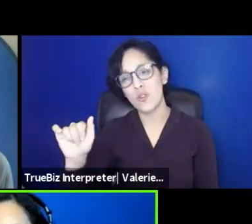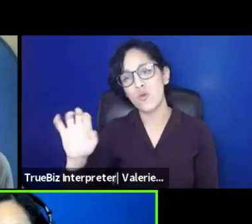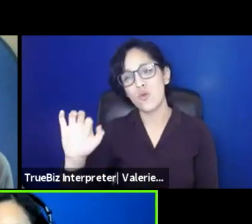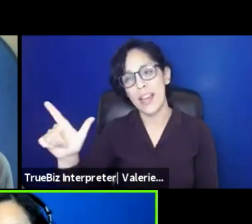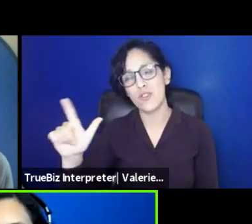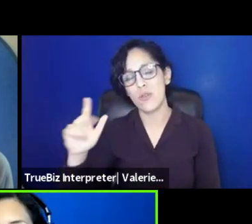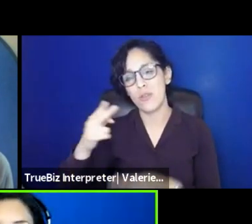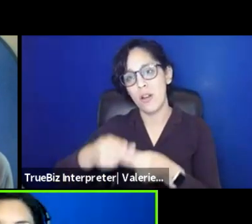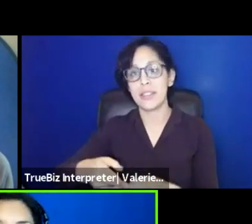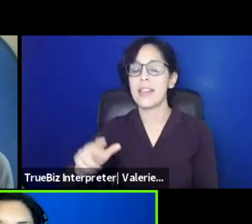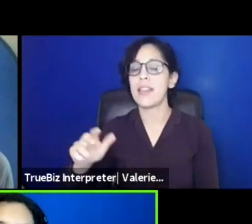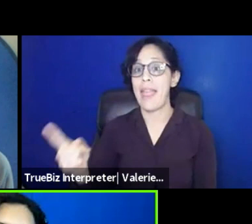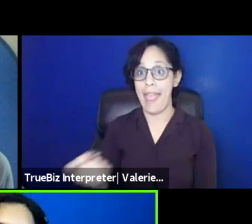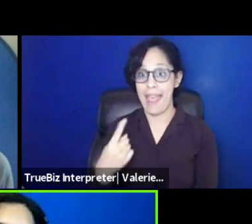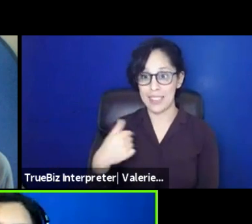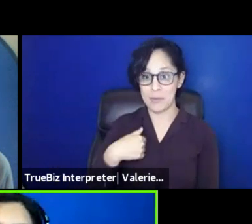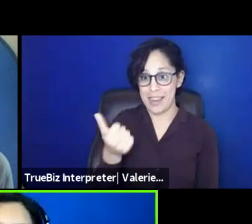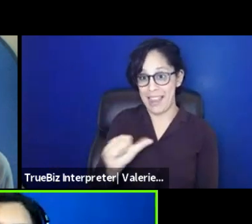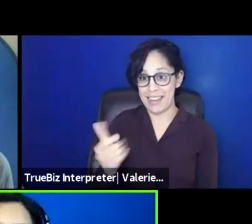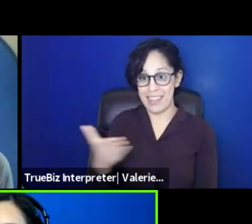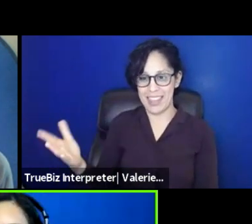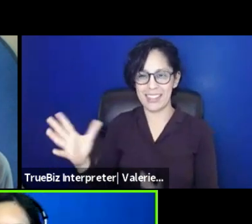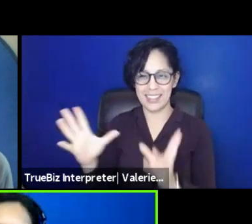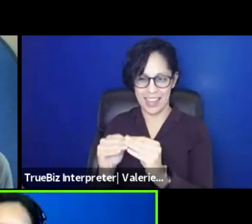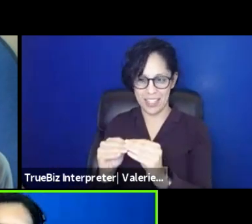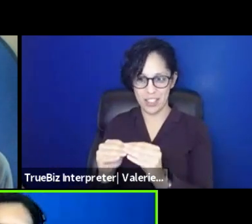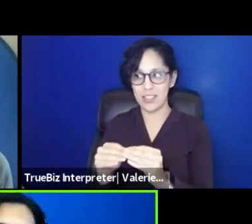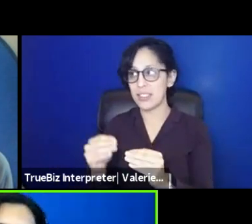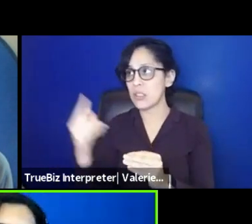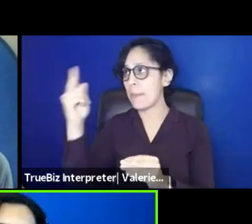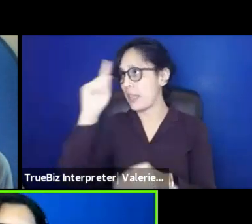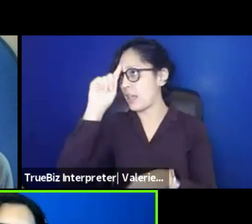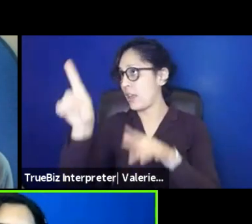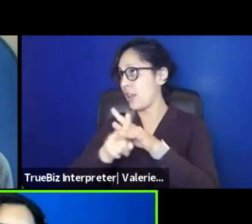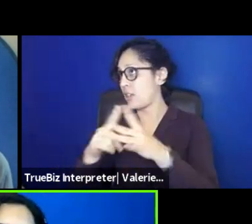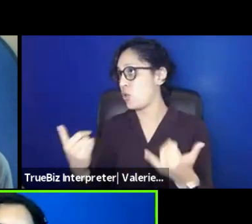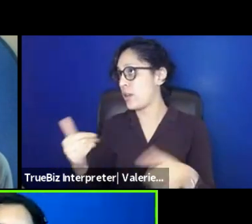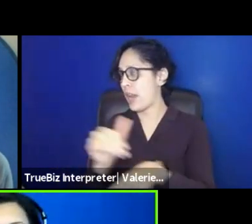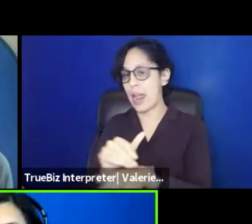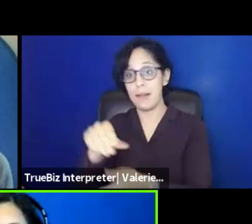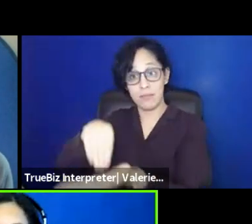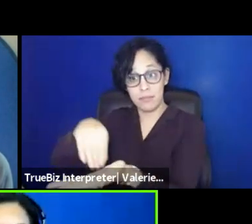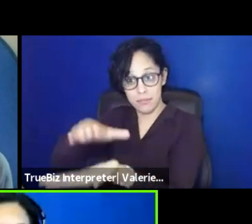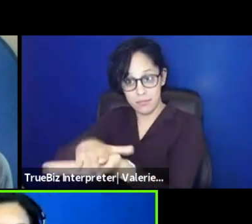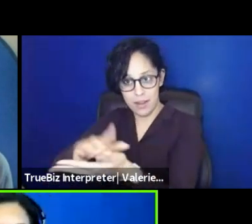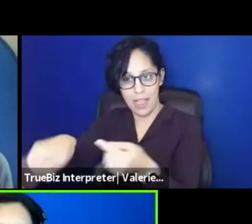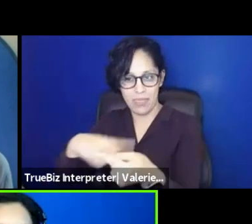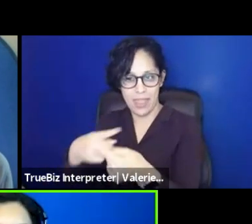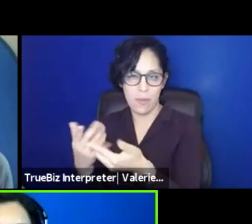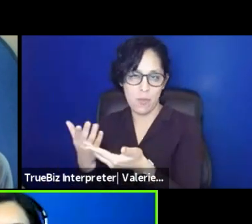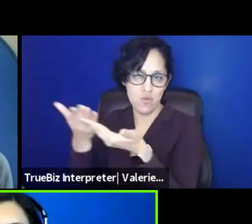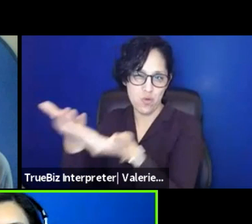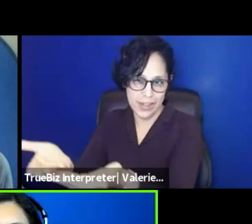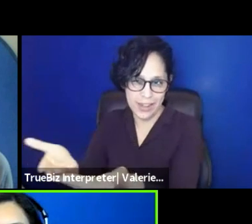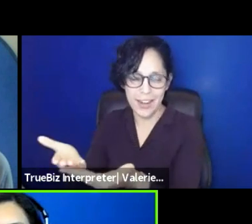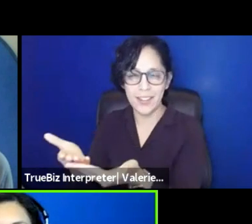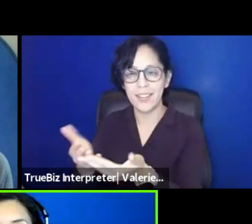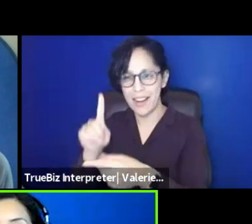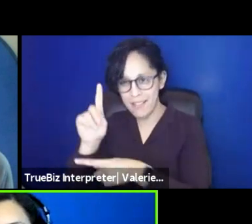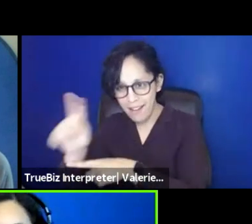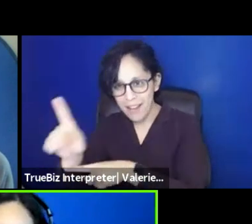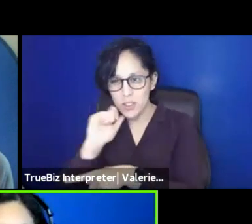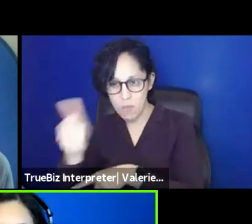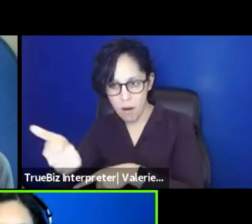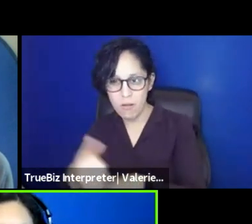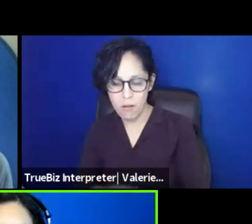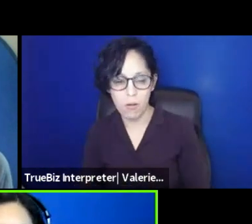anything session. So if something pops up later tonight, uh, feel free to put it anywhere. You know, it could be, um, on any